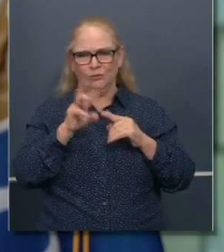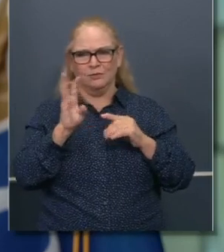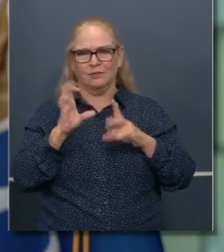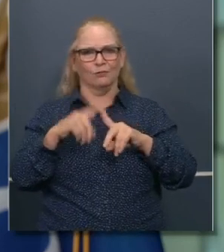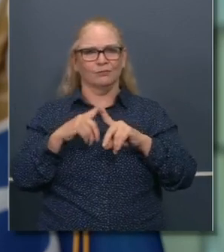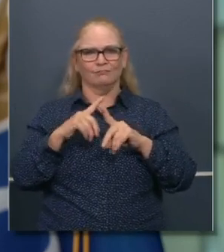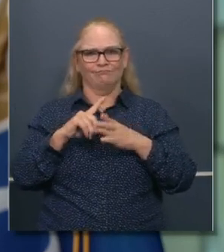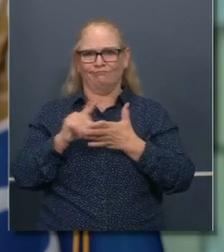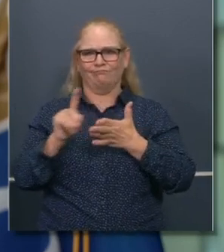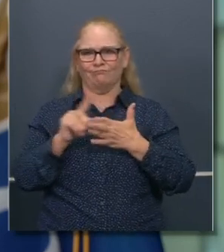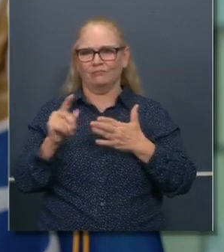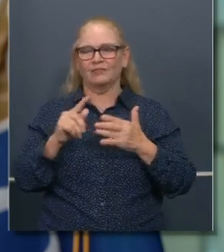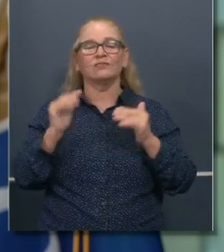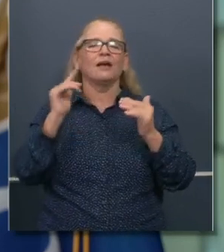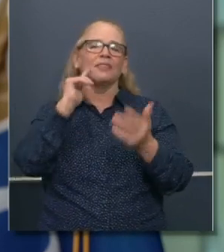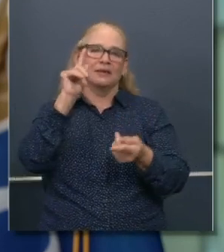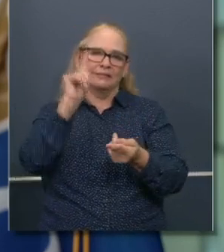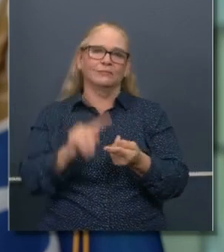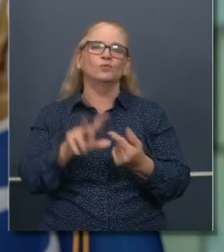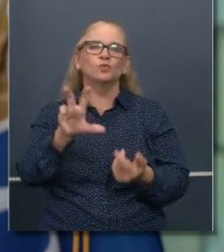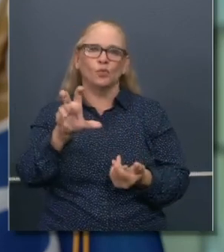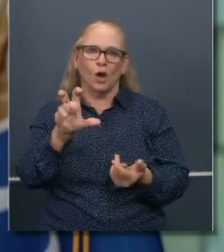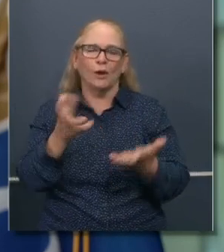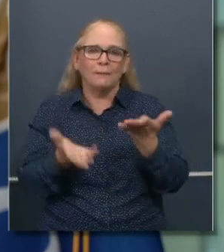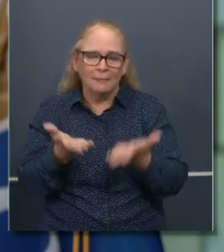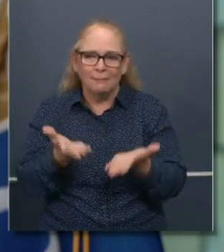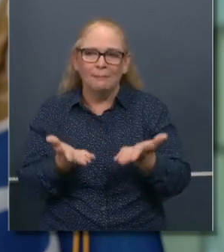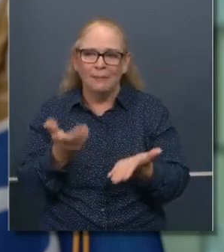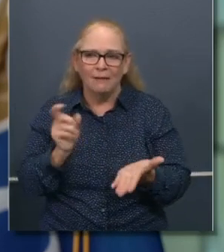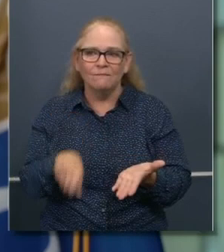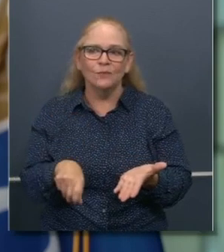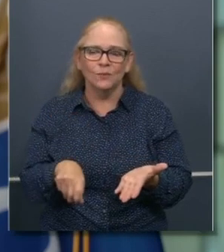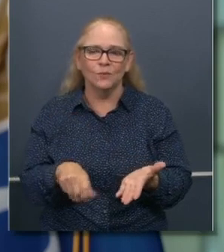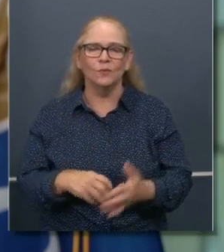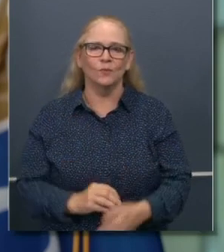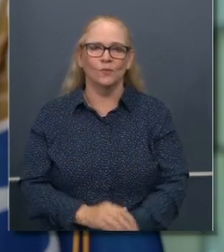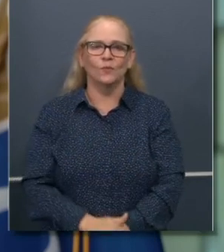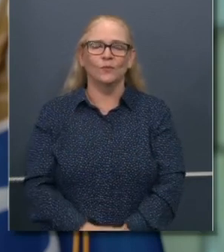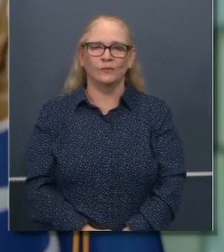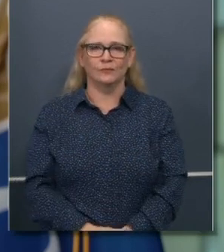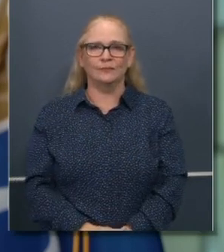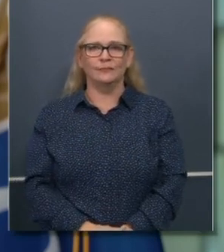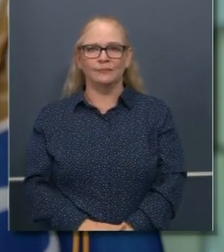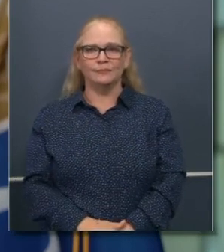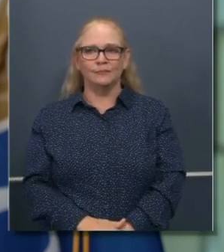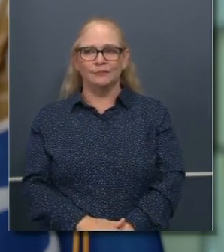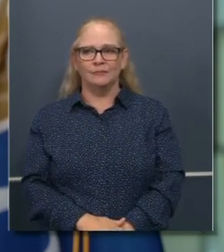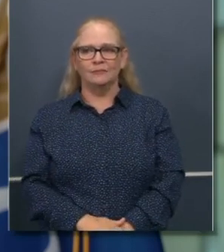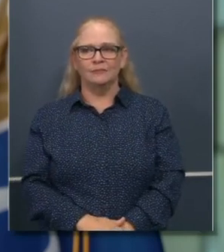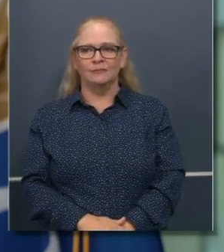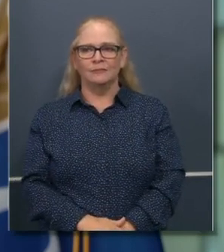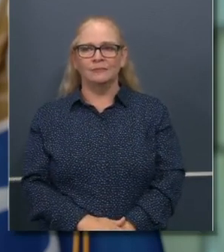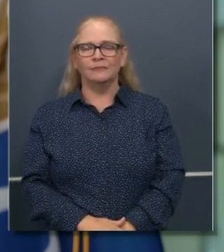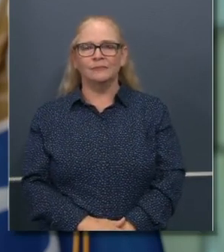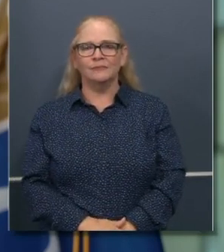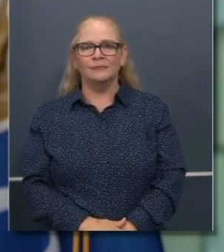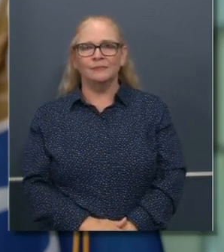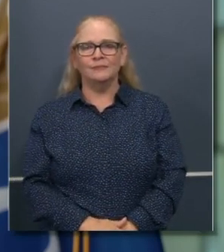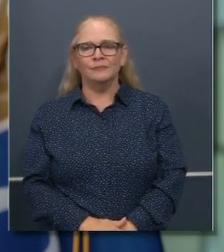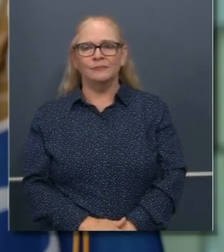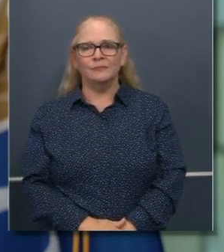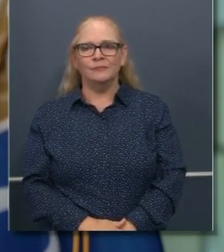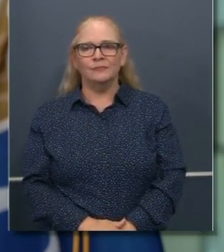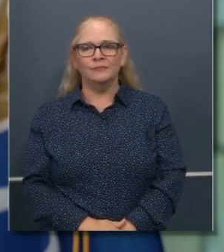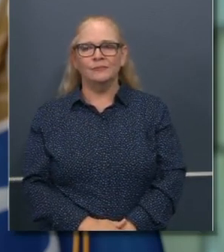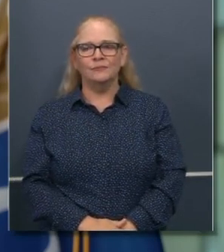300. One thing we are doing is, as they say, don't look a gift horse in the mouth. Now, I don't look as a gift horse. We're